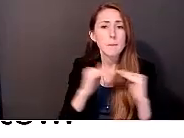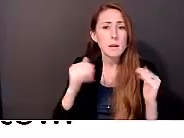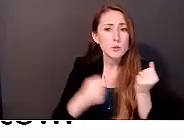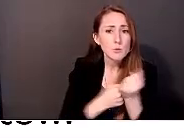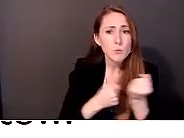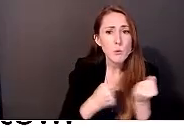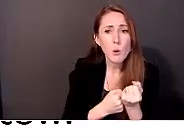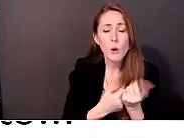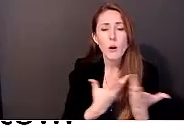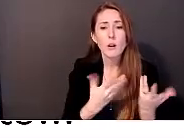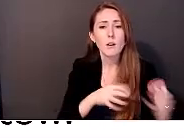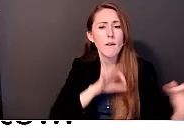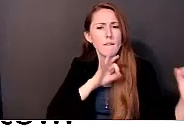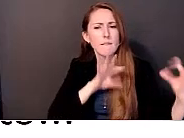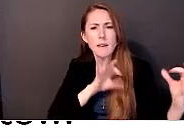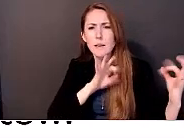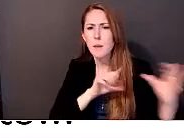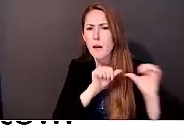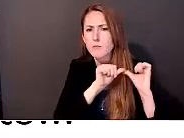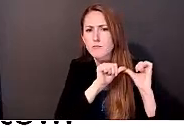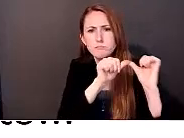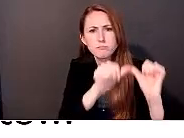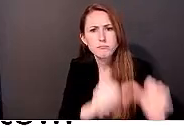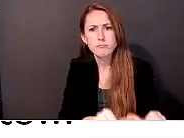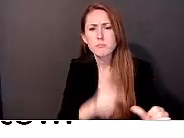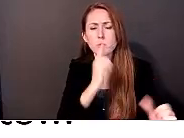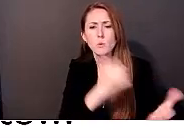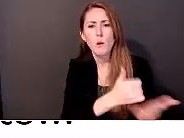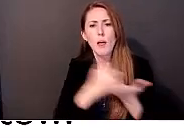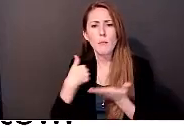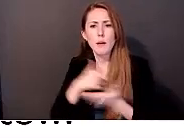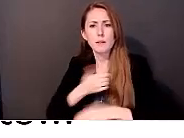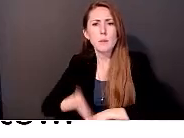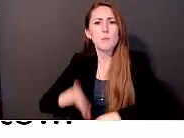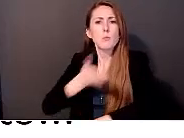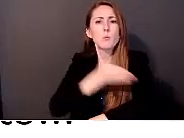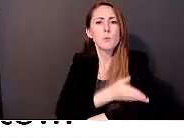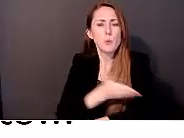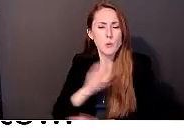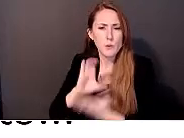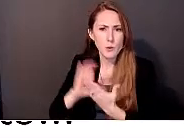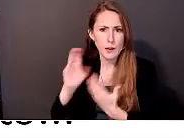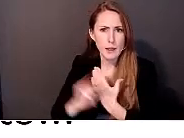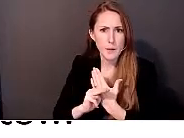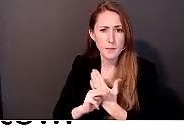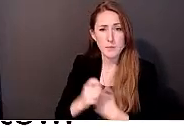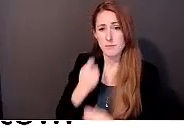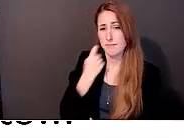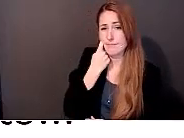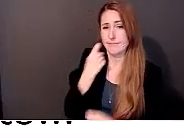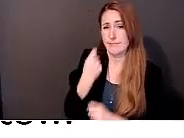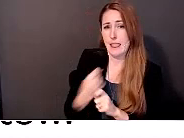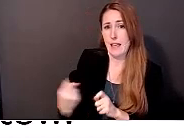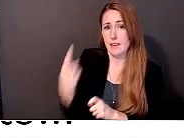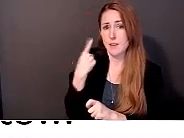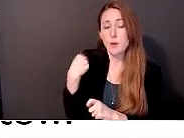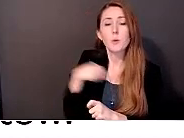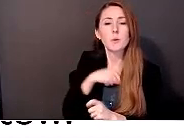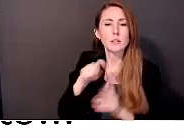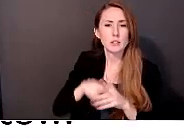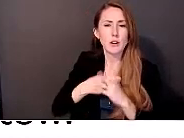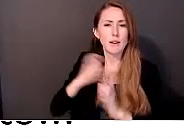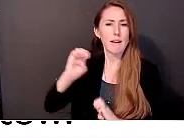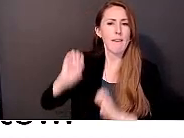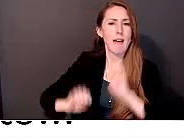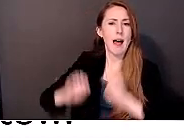us with feedback to further improve the curriculum. Um, and this last year we were able to begin evaluating these efforts